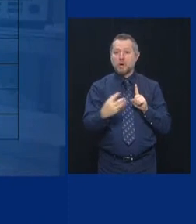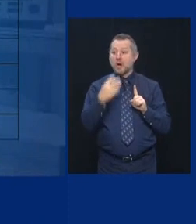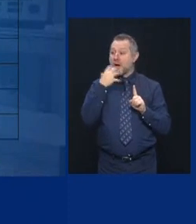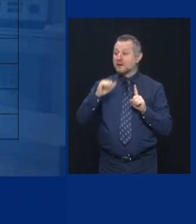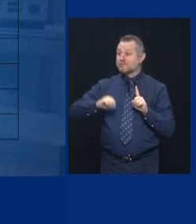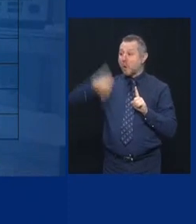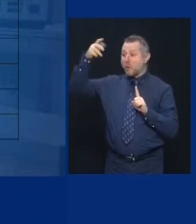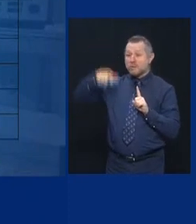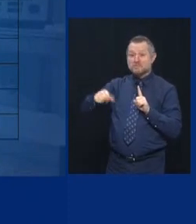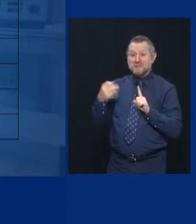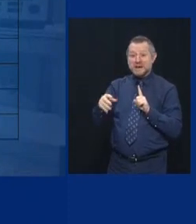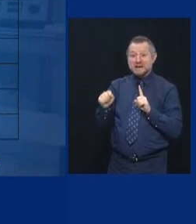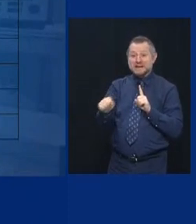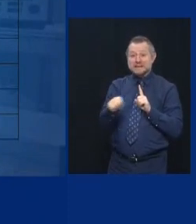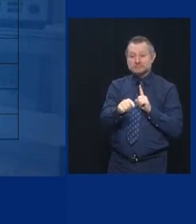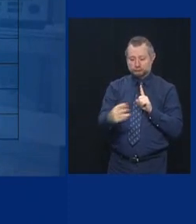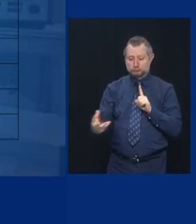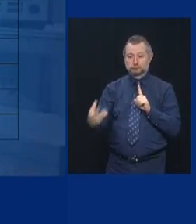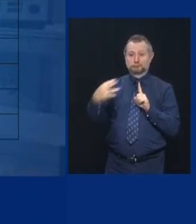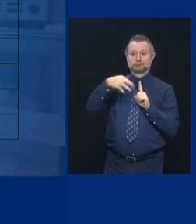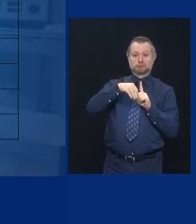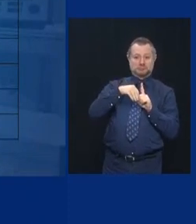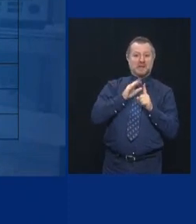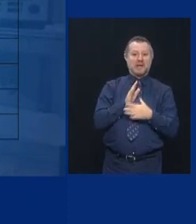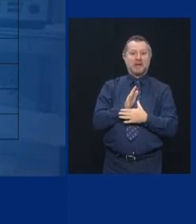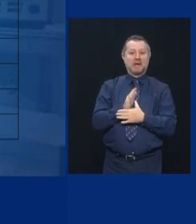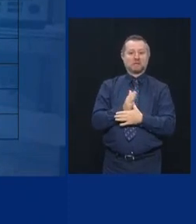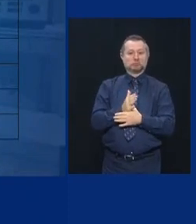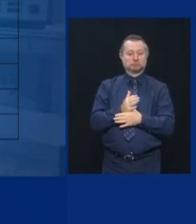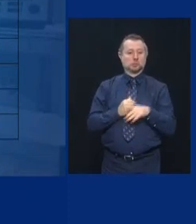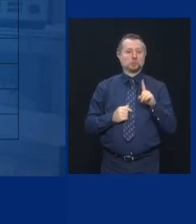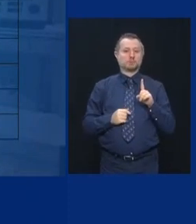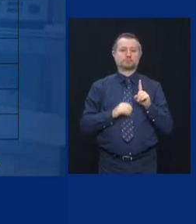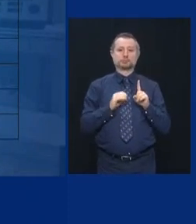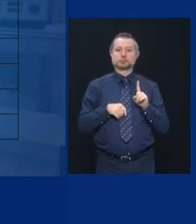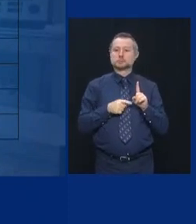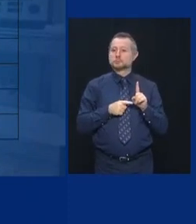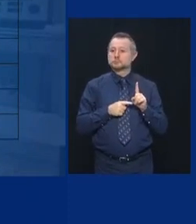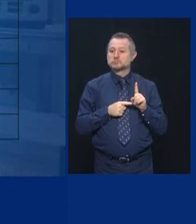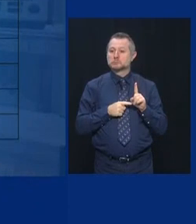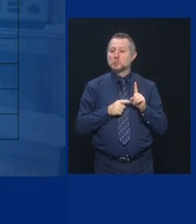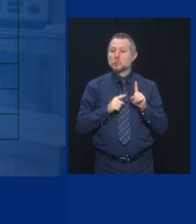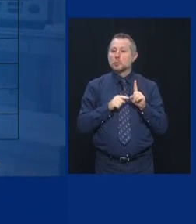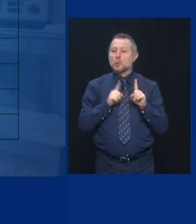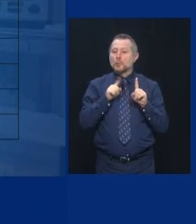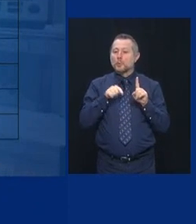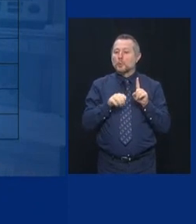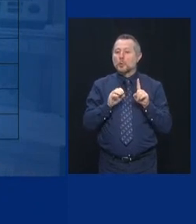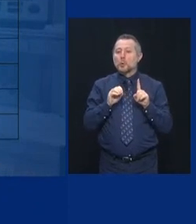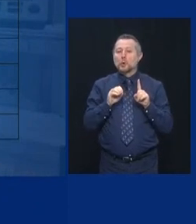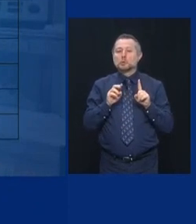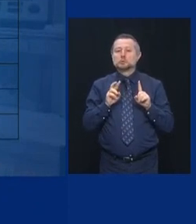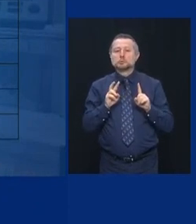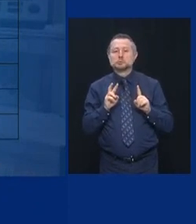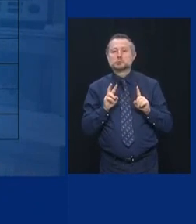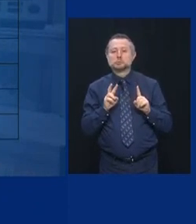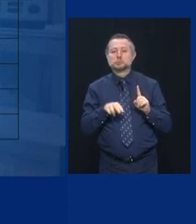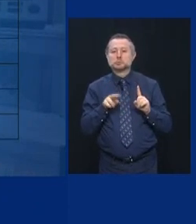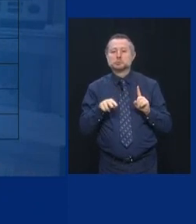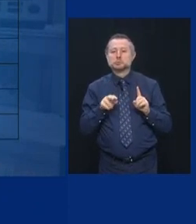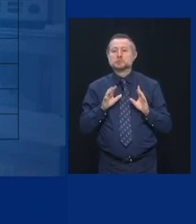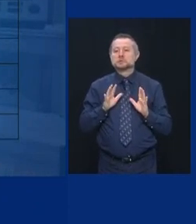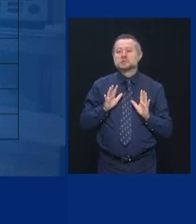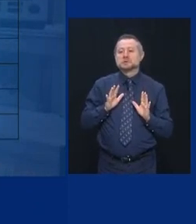now distorts the balance of the sample, it's 1.2. Number of deaths, eight.